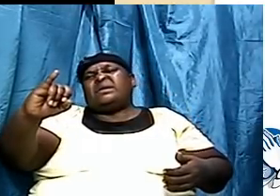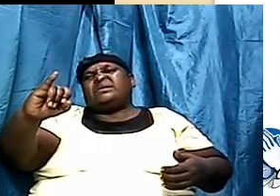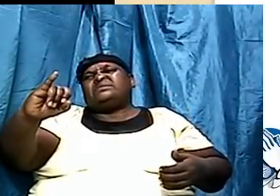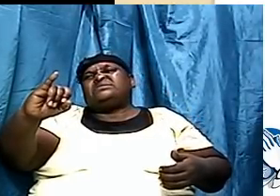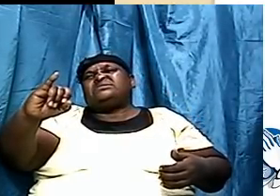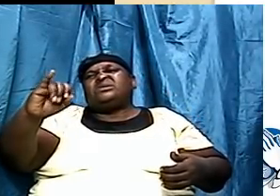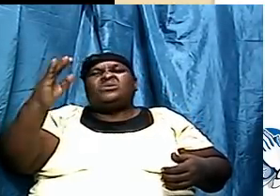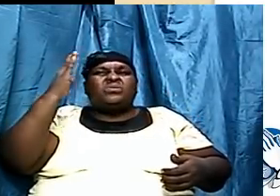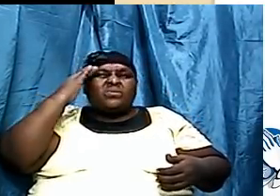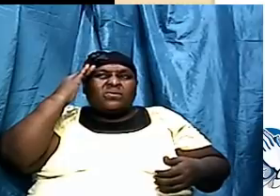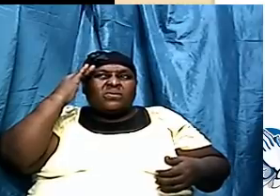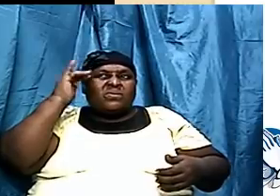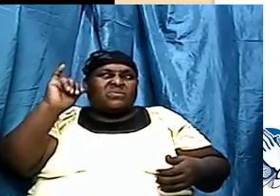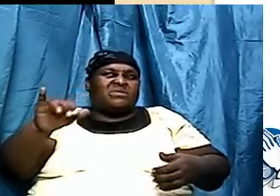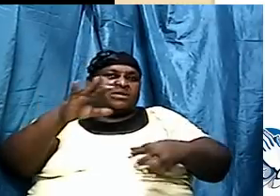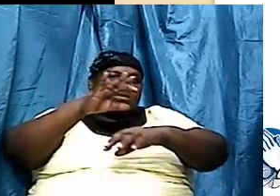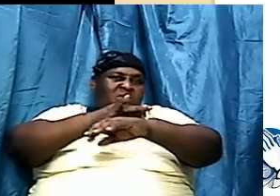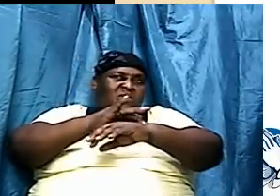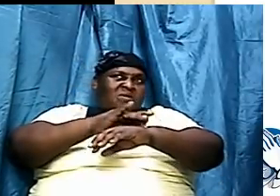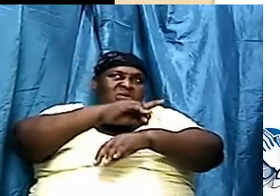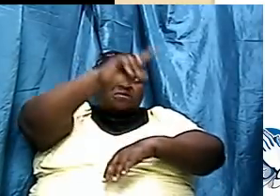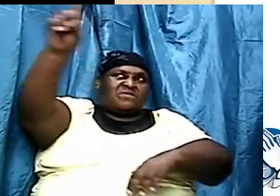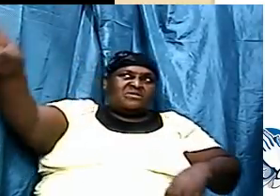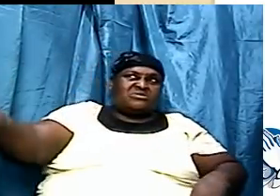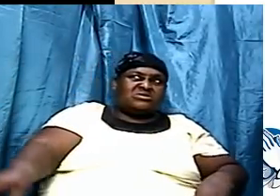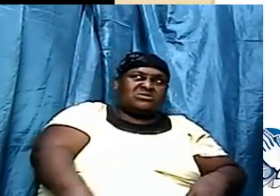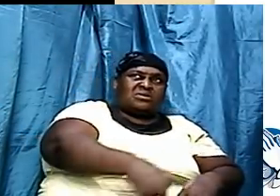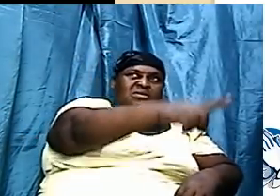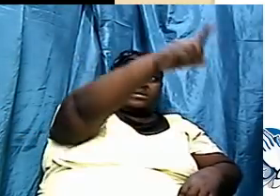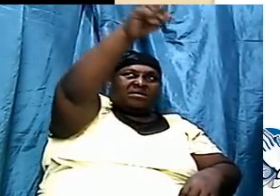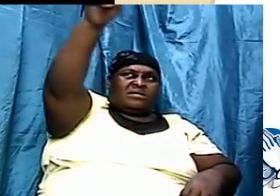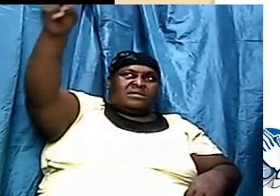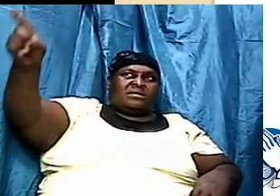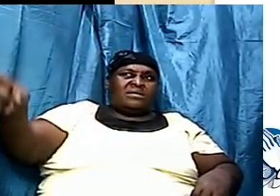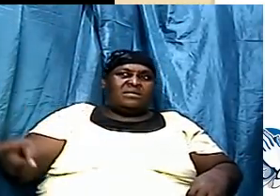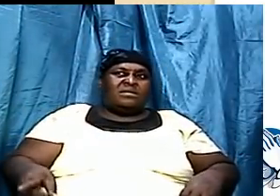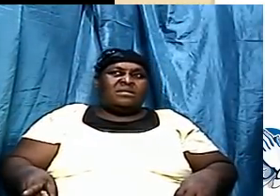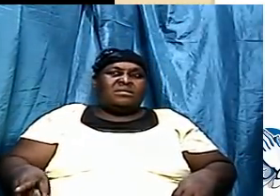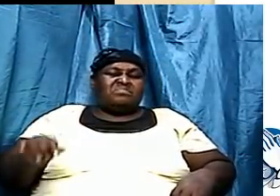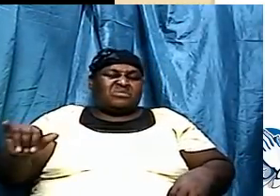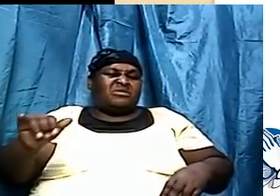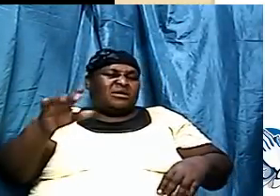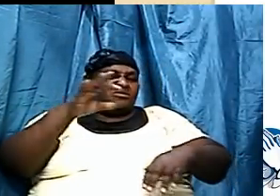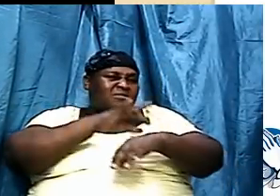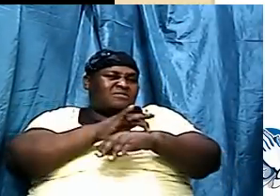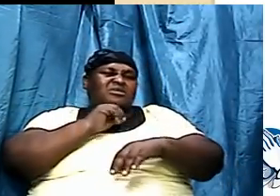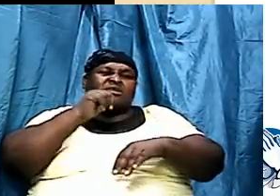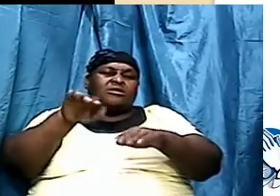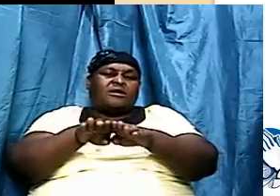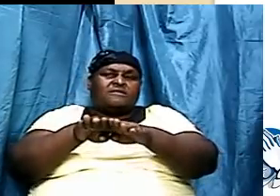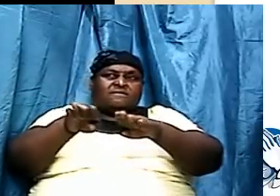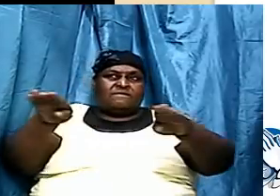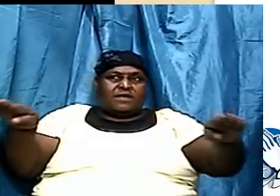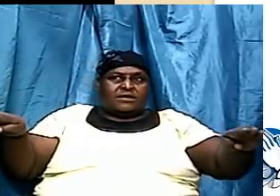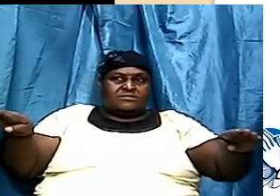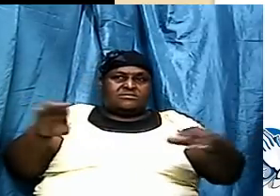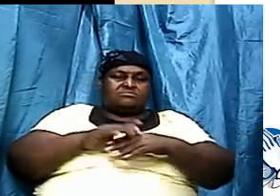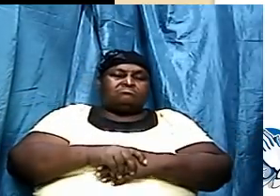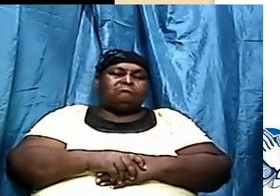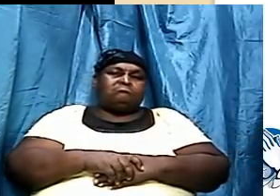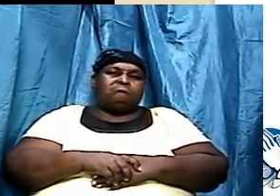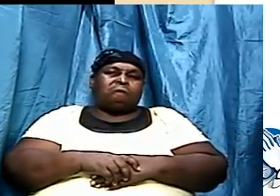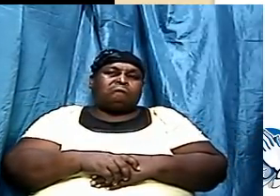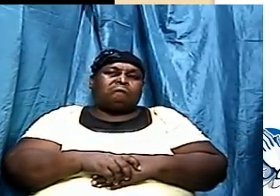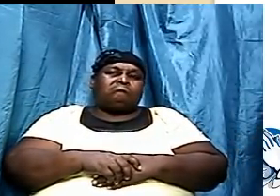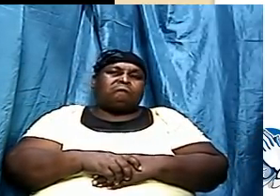was a circle? Or better yet, that the earth was not flat? And I answer it, he